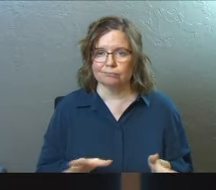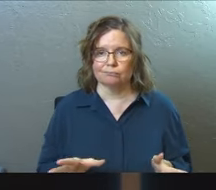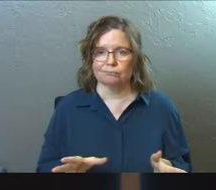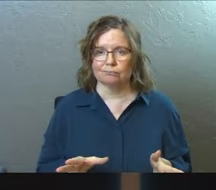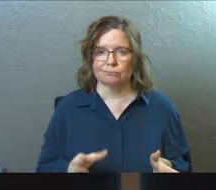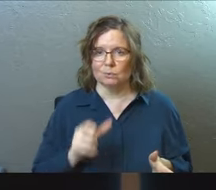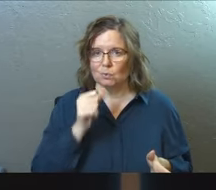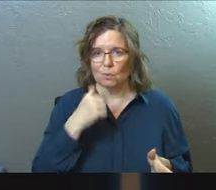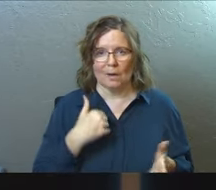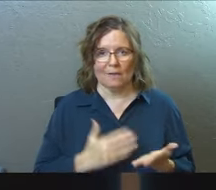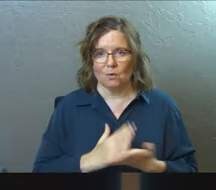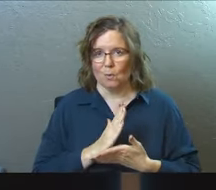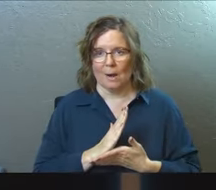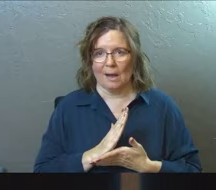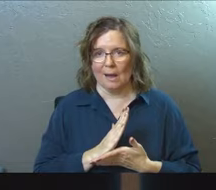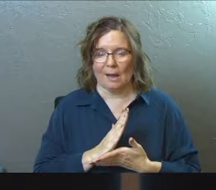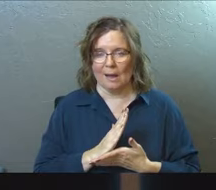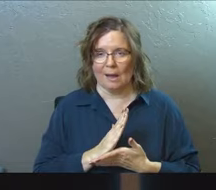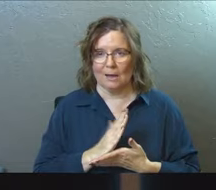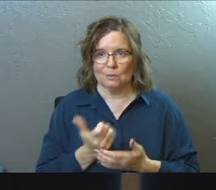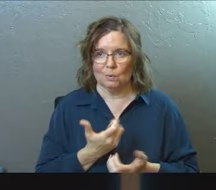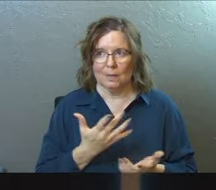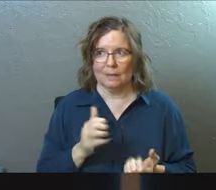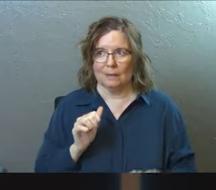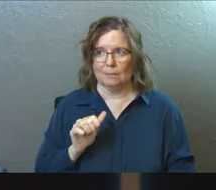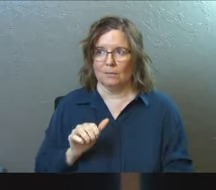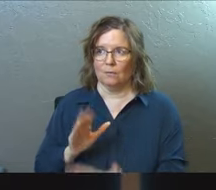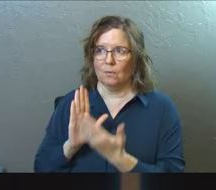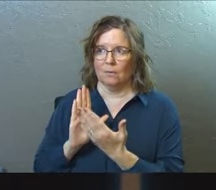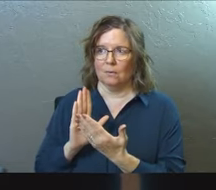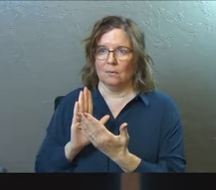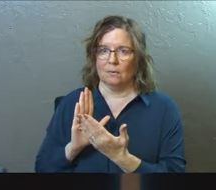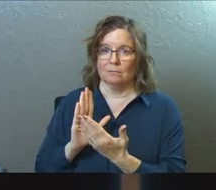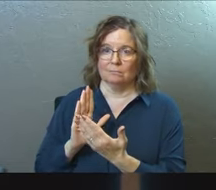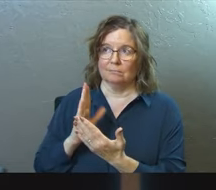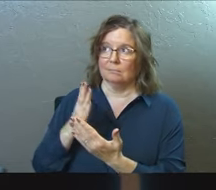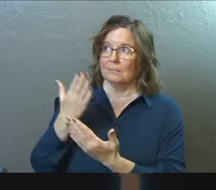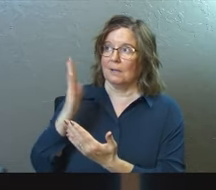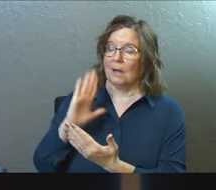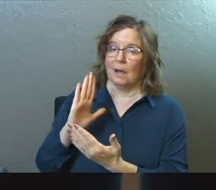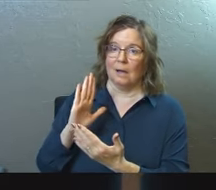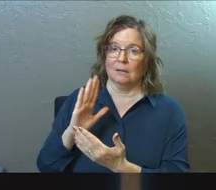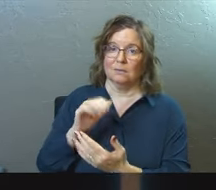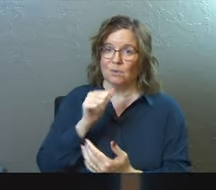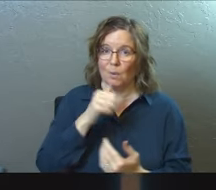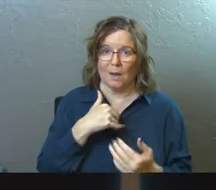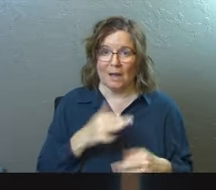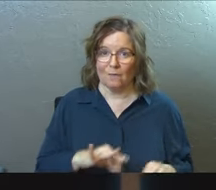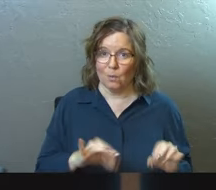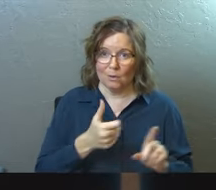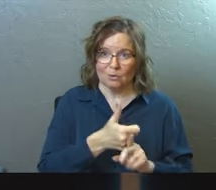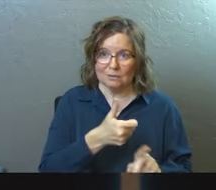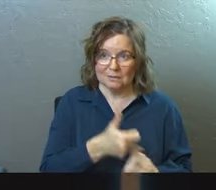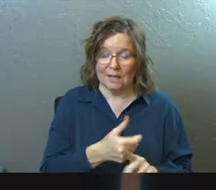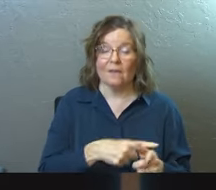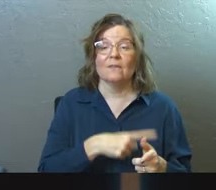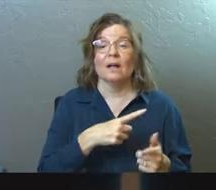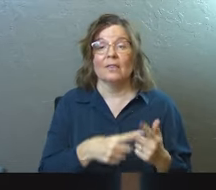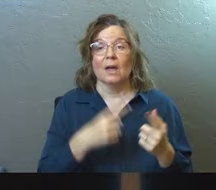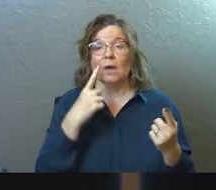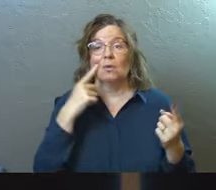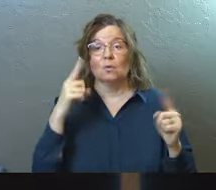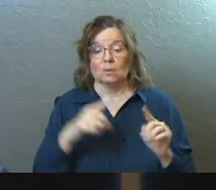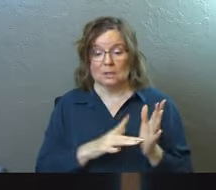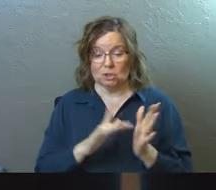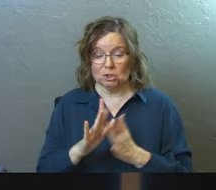You don't have a right to anything before God. You don't have worth on your own. And then you agree